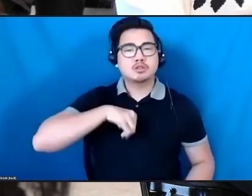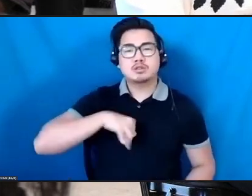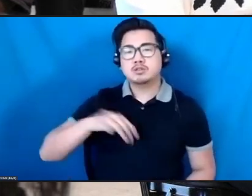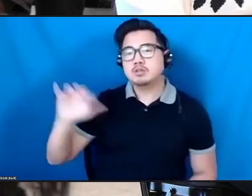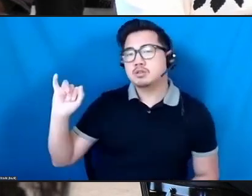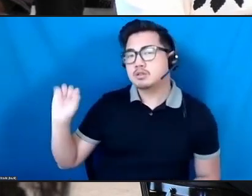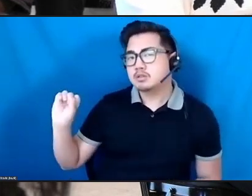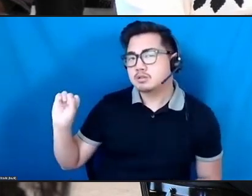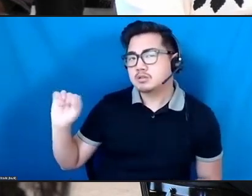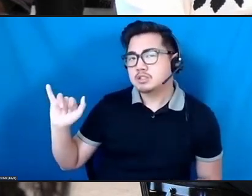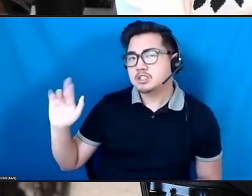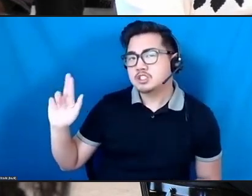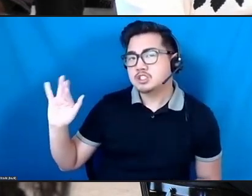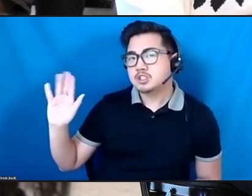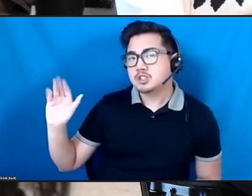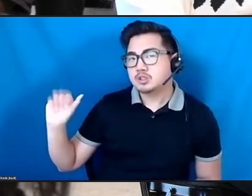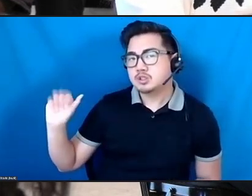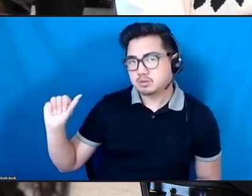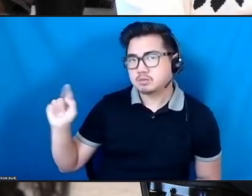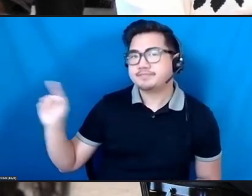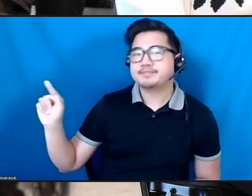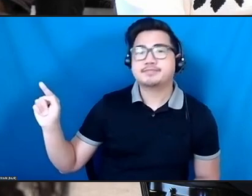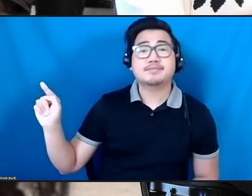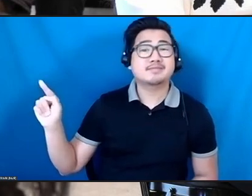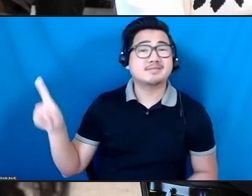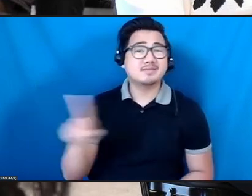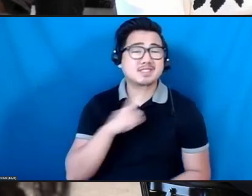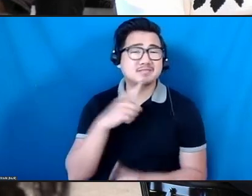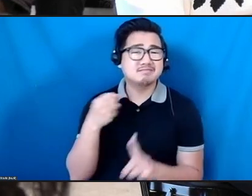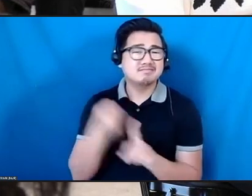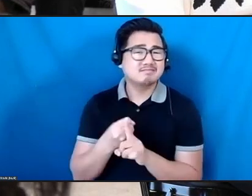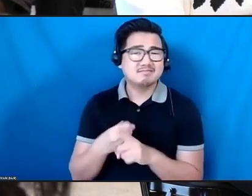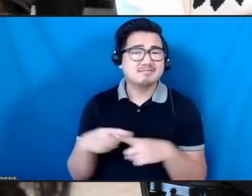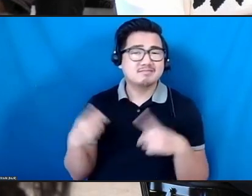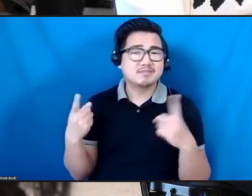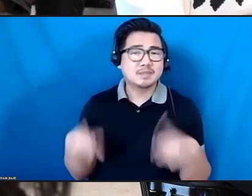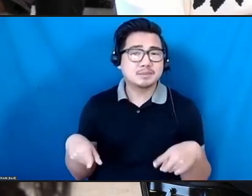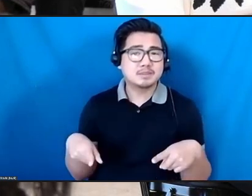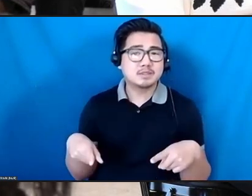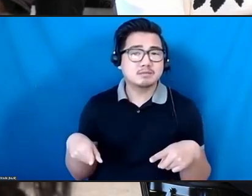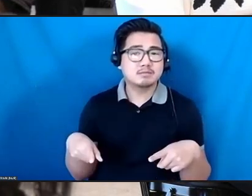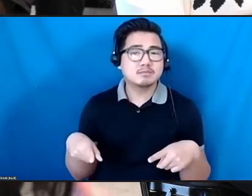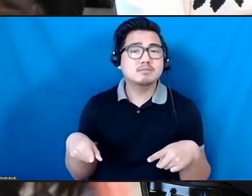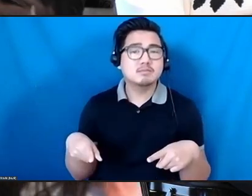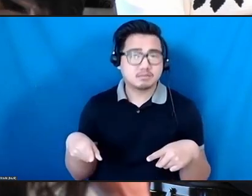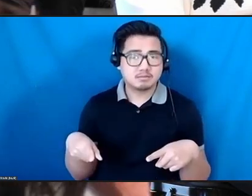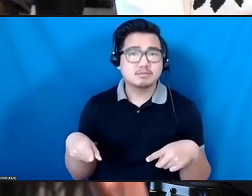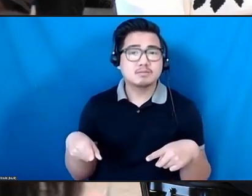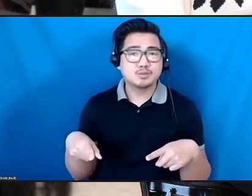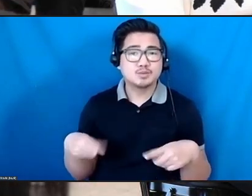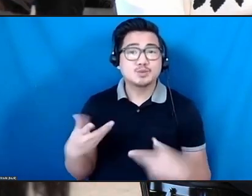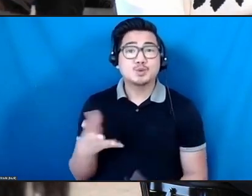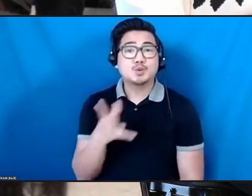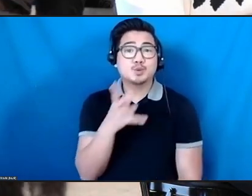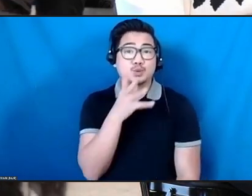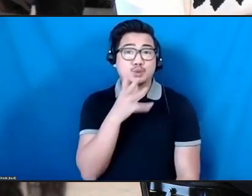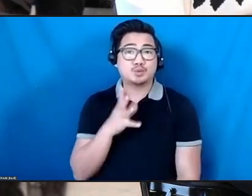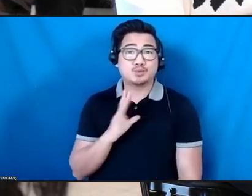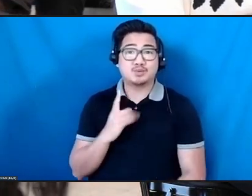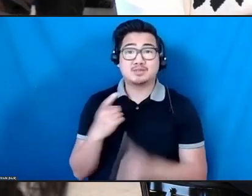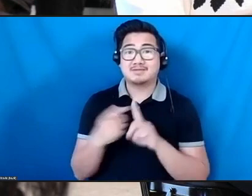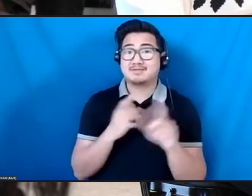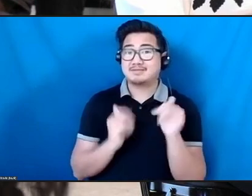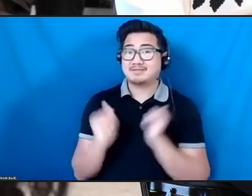the inevitable happened, which is that the women, the actors in this piece, were denied their